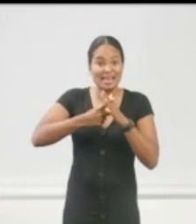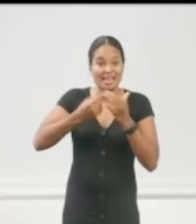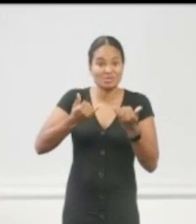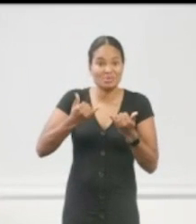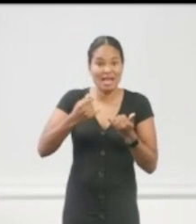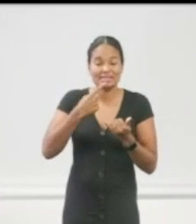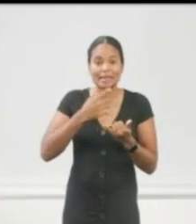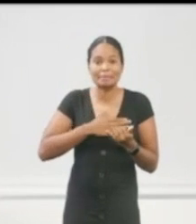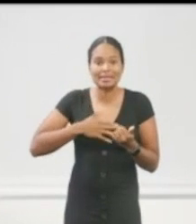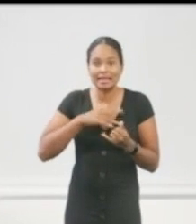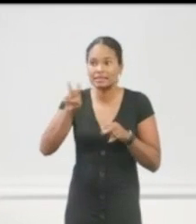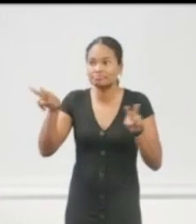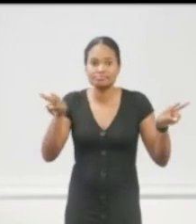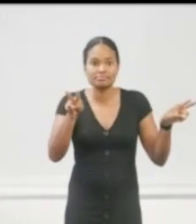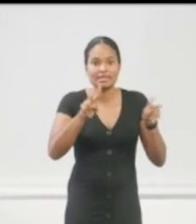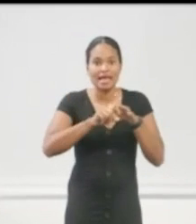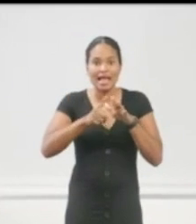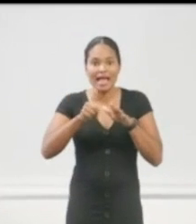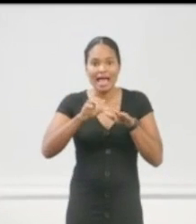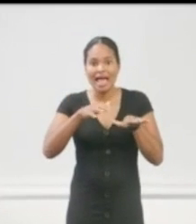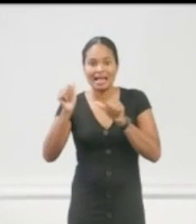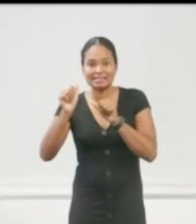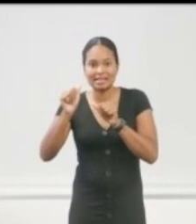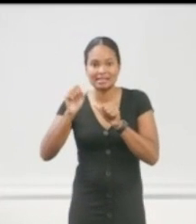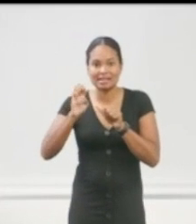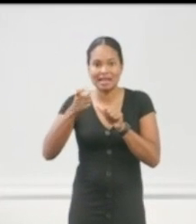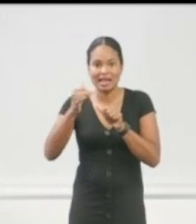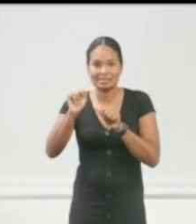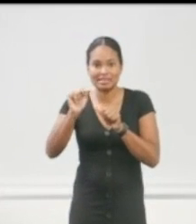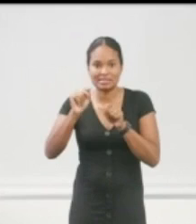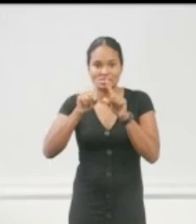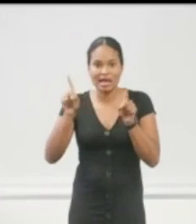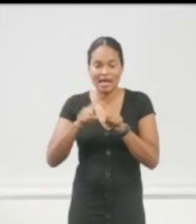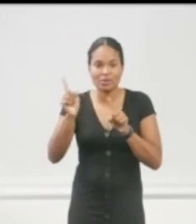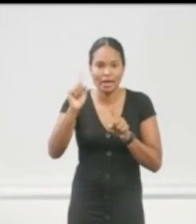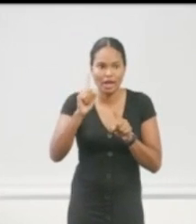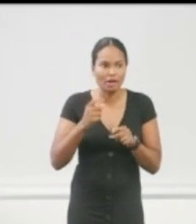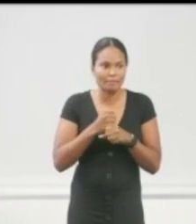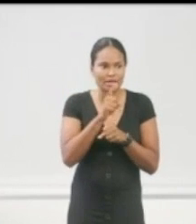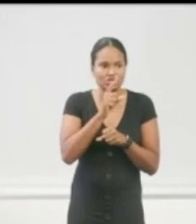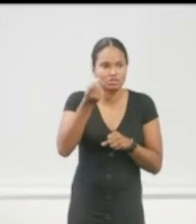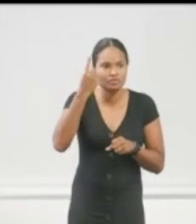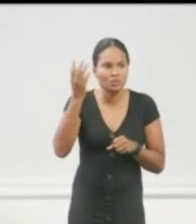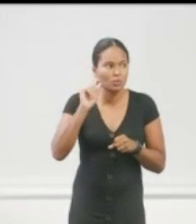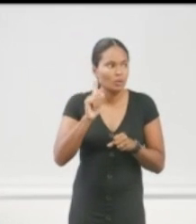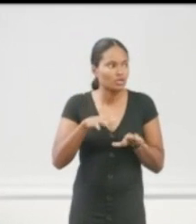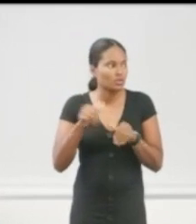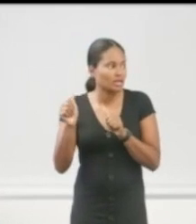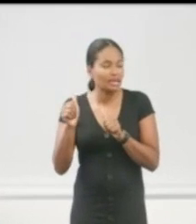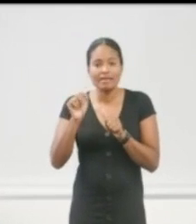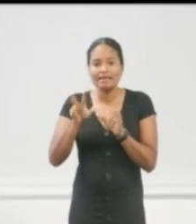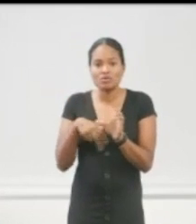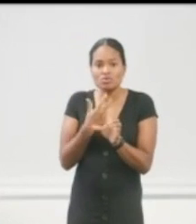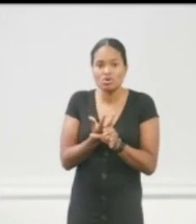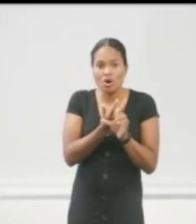we get out of here, right? And where are we going to meet? If you came, if you carpooled with your buddy, you know, Chris carpooled with his wife, where are they going to meet